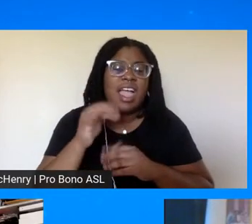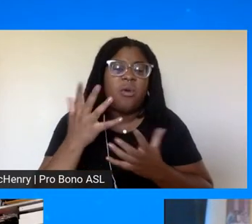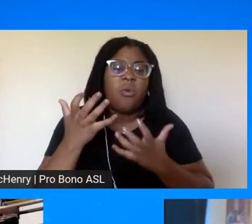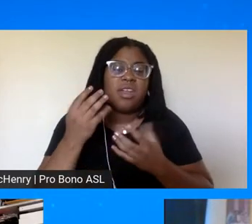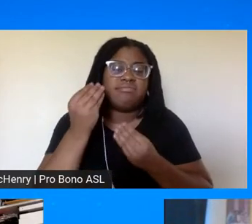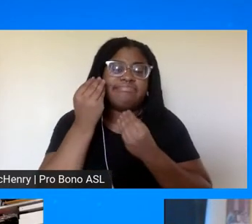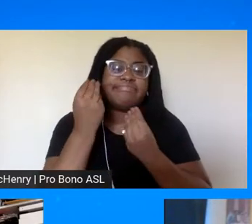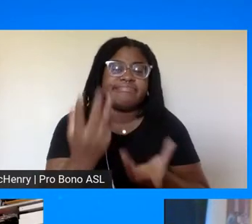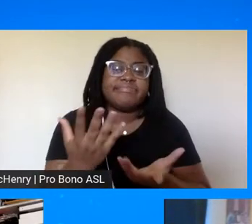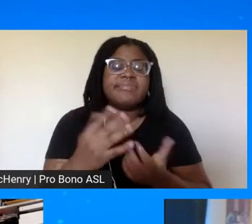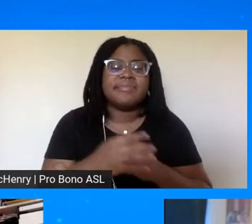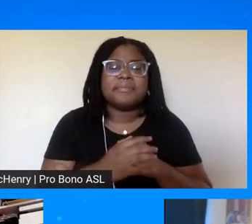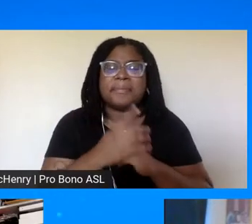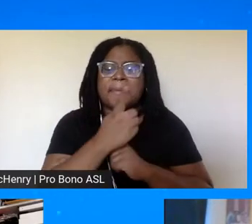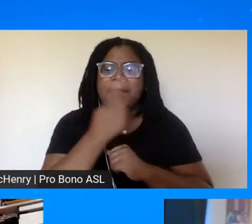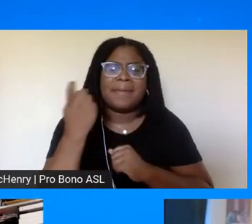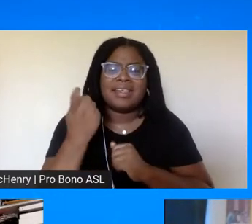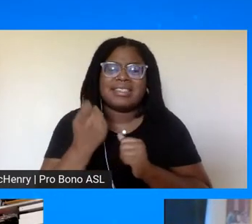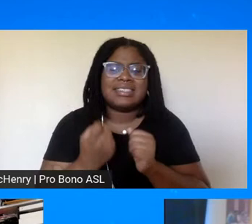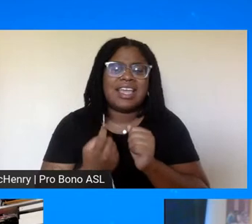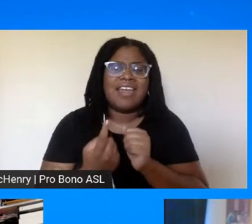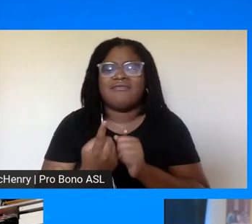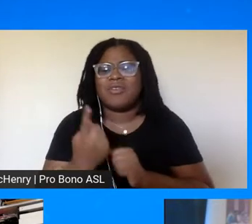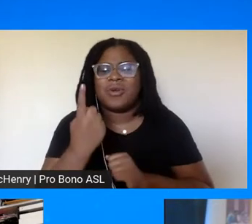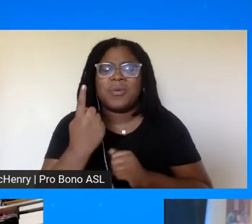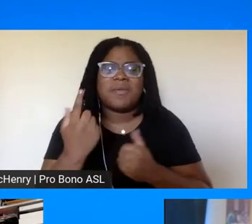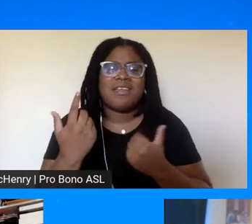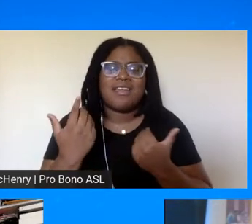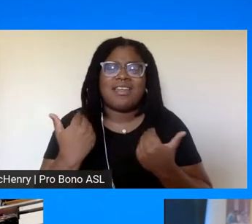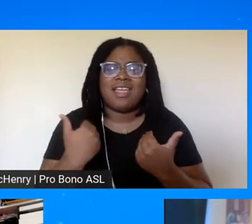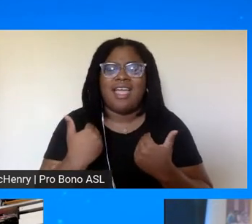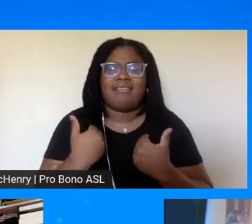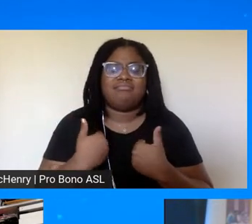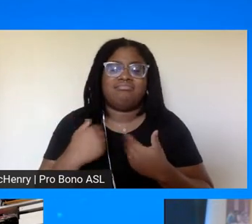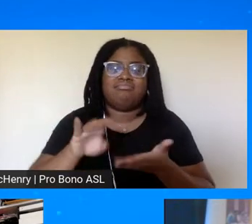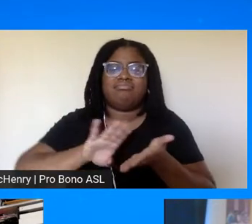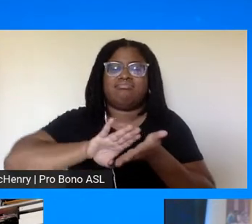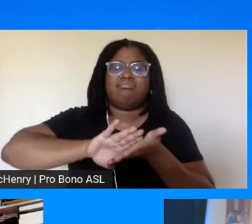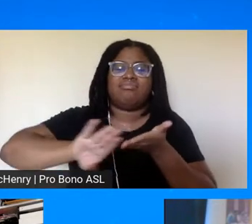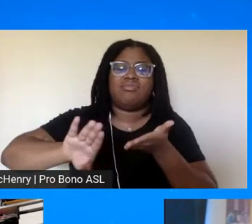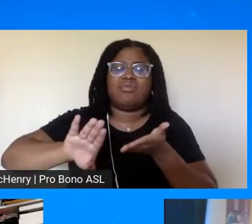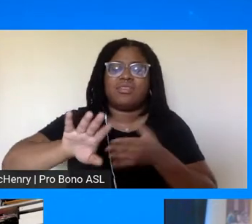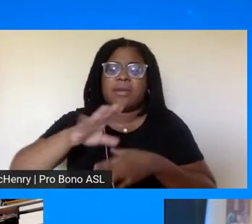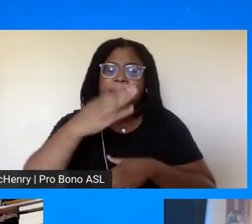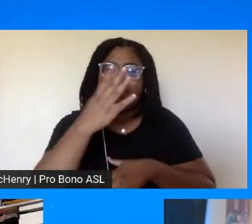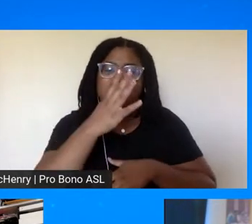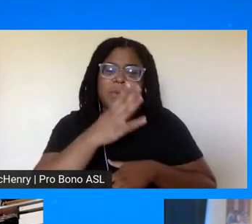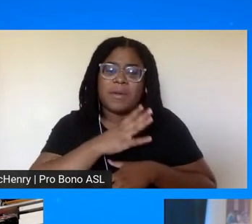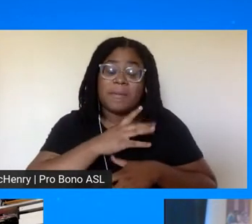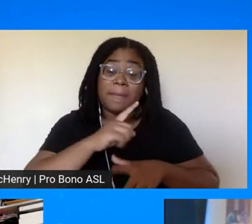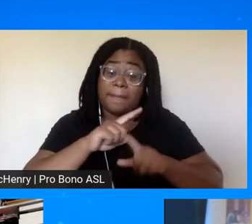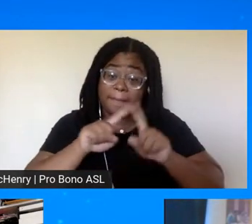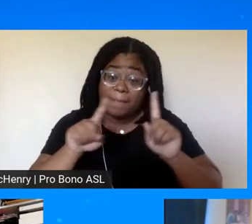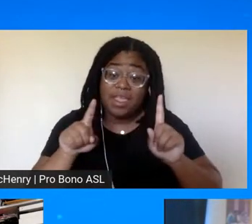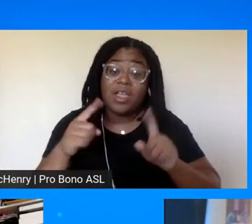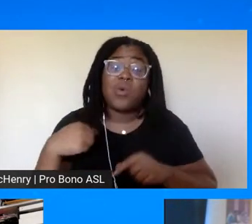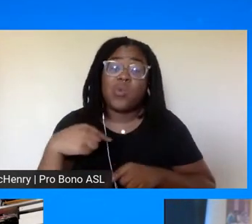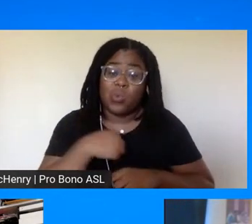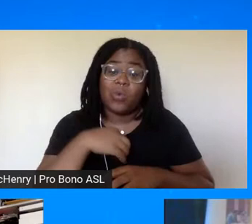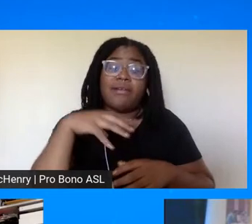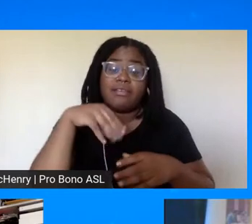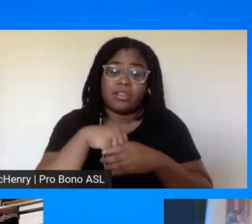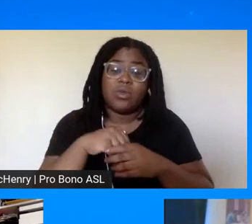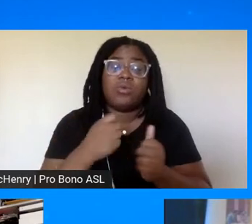out uh because everybody else kind of has excluded us you know other people but we we include everybody